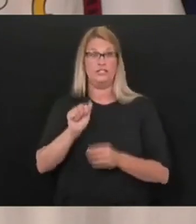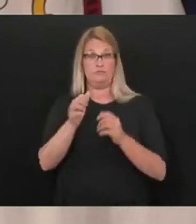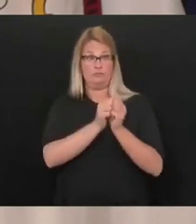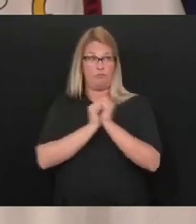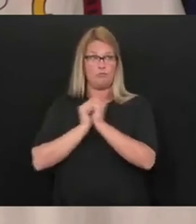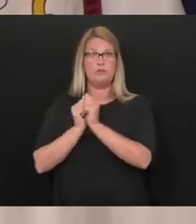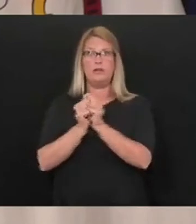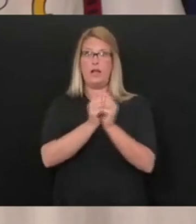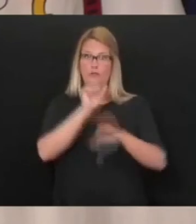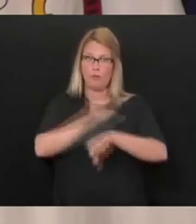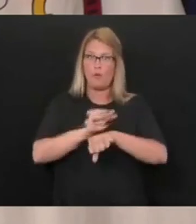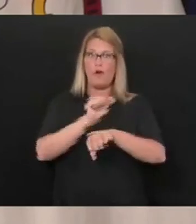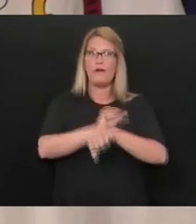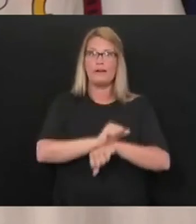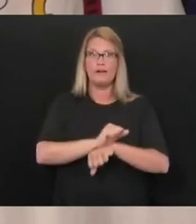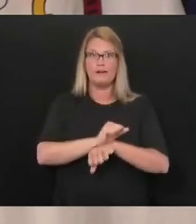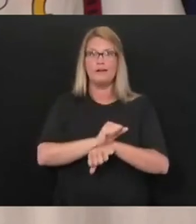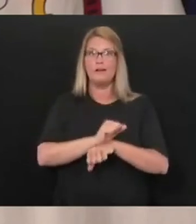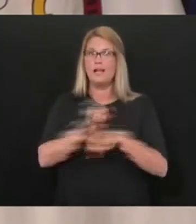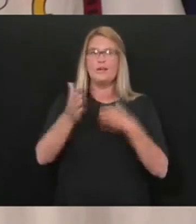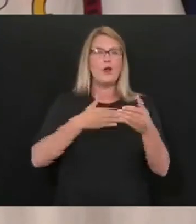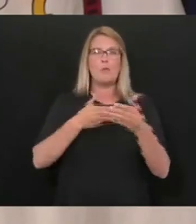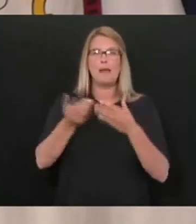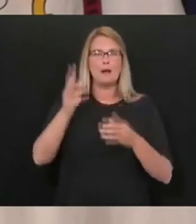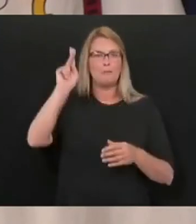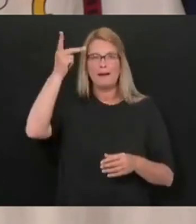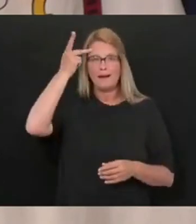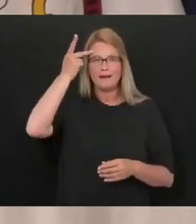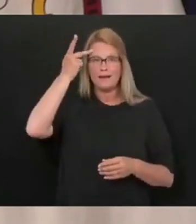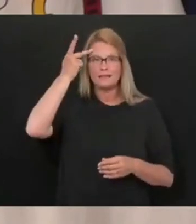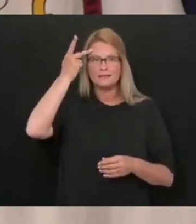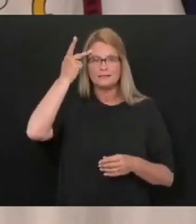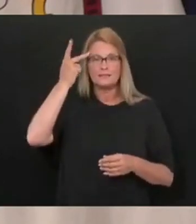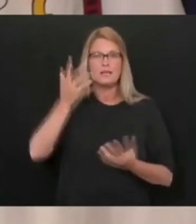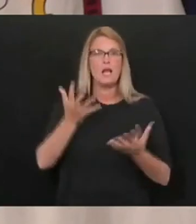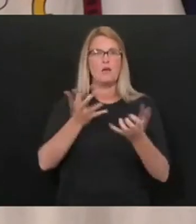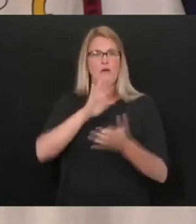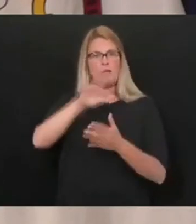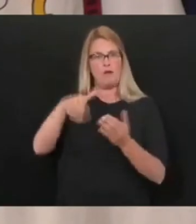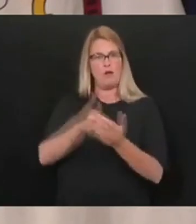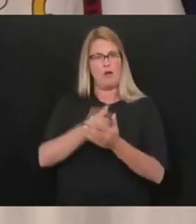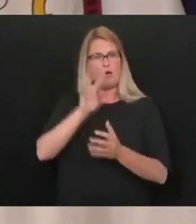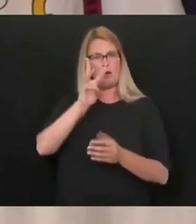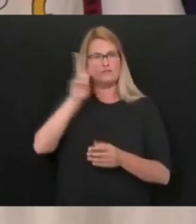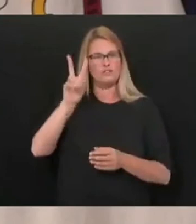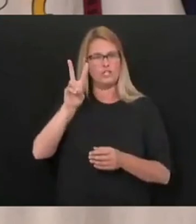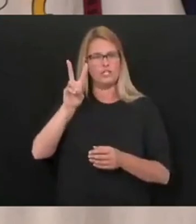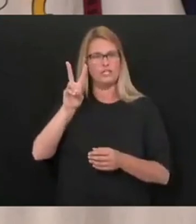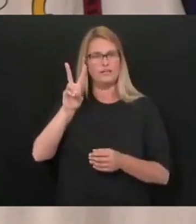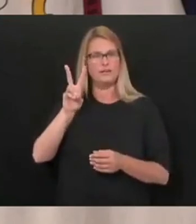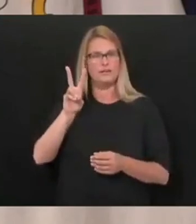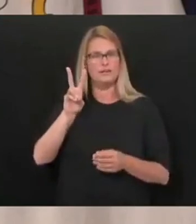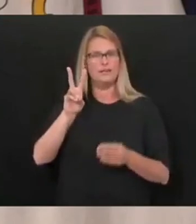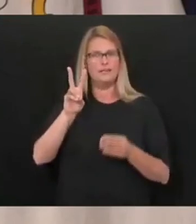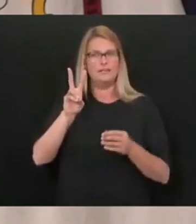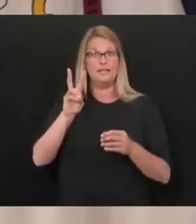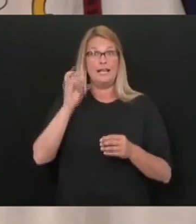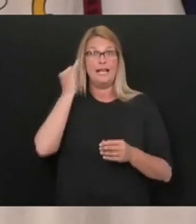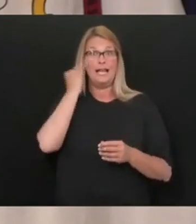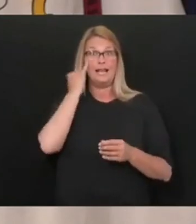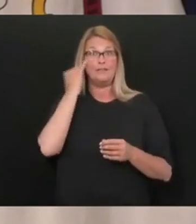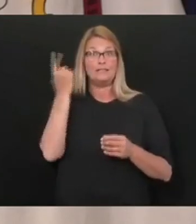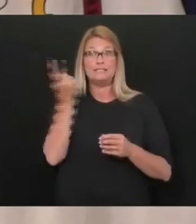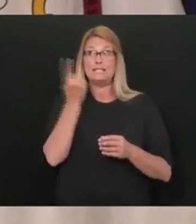And we'll find a way to do so. And I want all West Virginians to think just this way. You know, someone lost in a race.